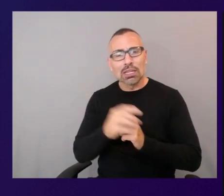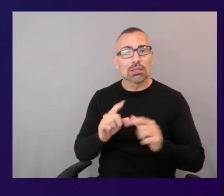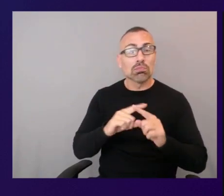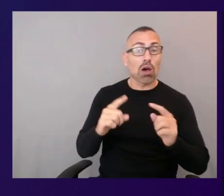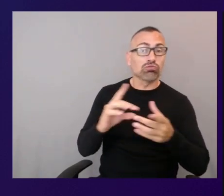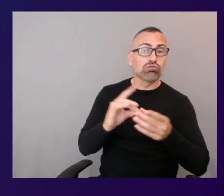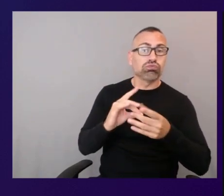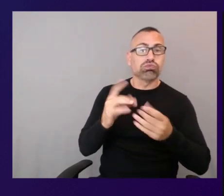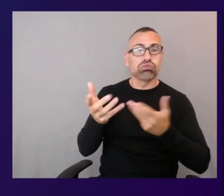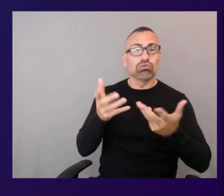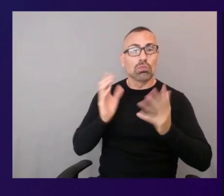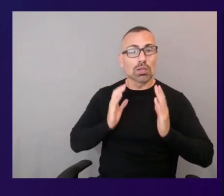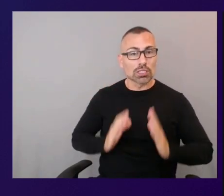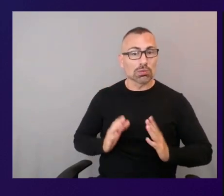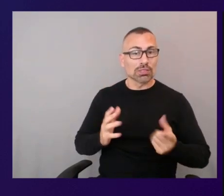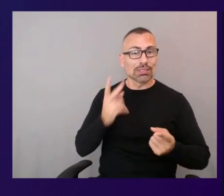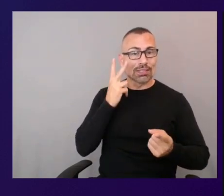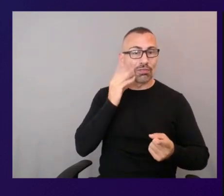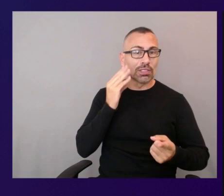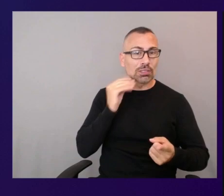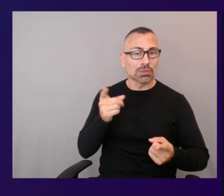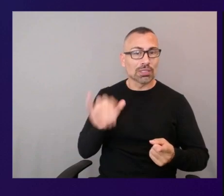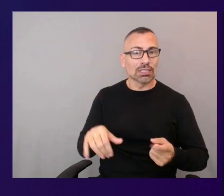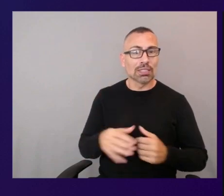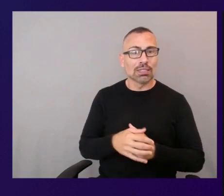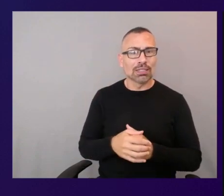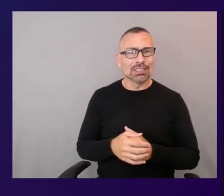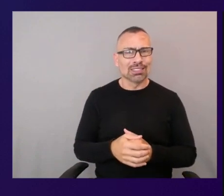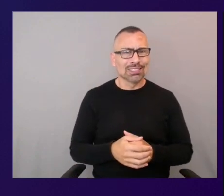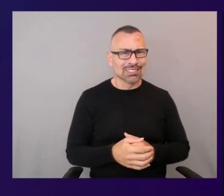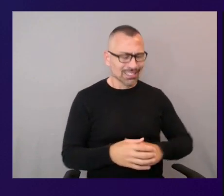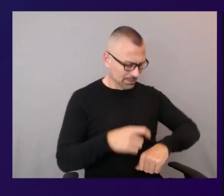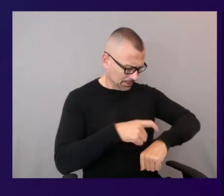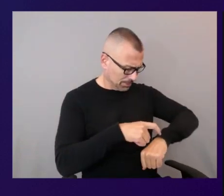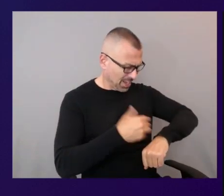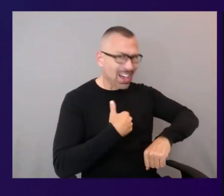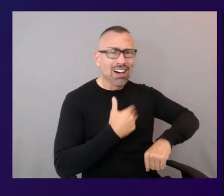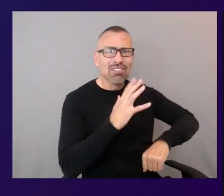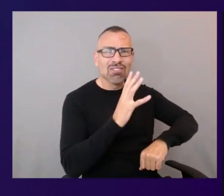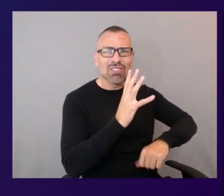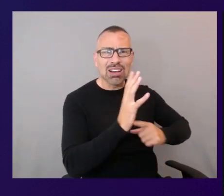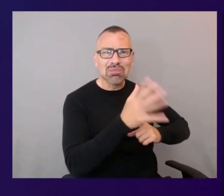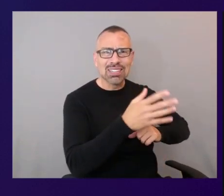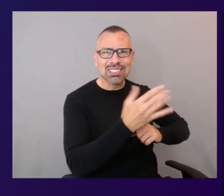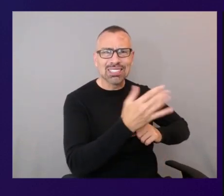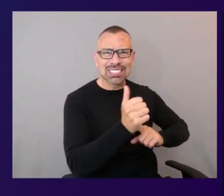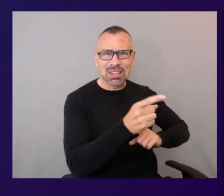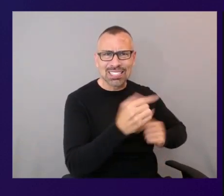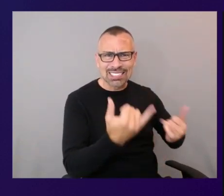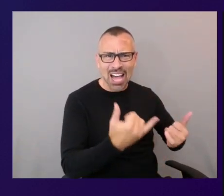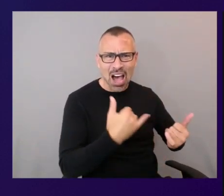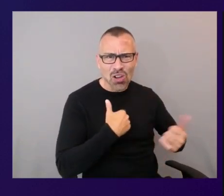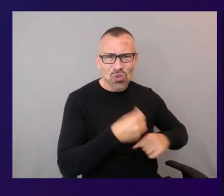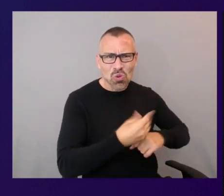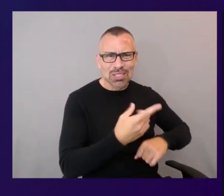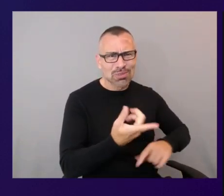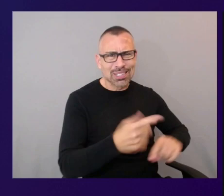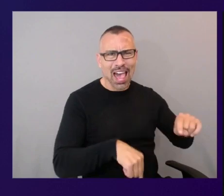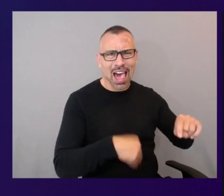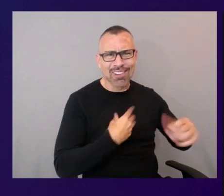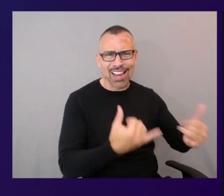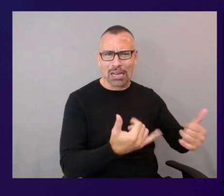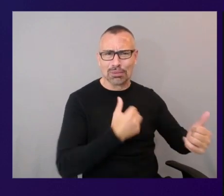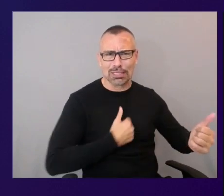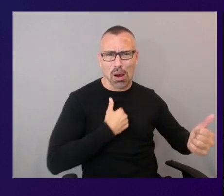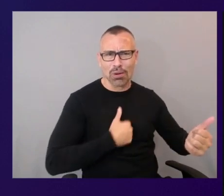um so what we're going to go ahead do we do we have that time now i don't think we have that amount of time uh to wait five or ten minutes as real i'm sorry yeah